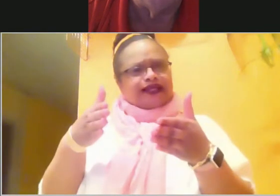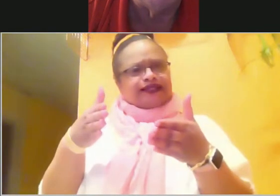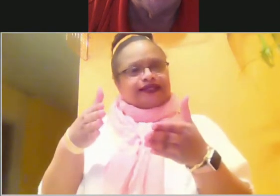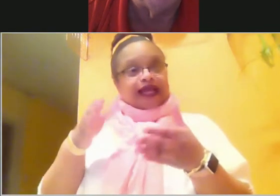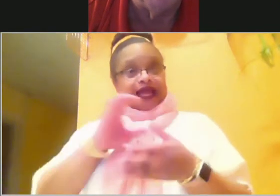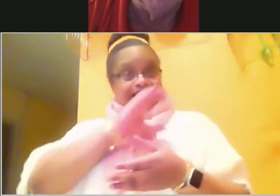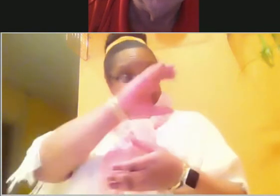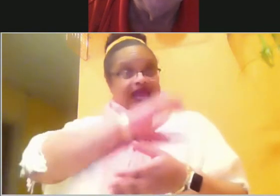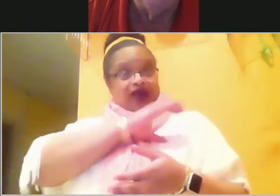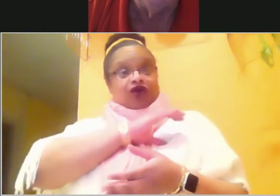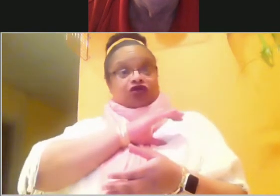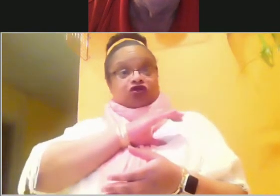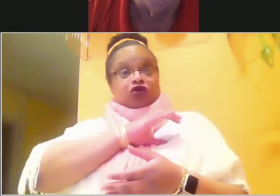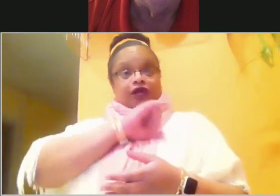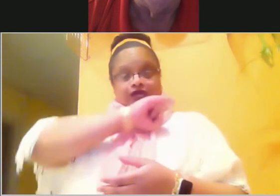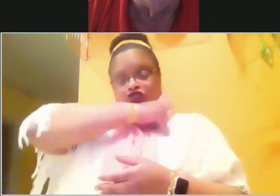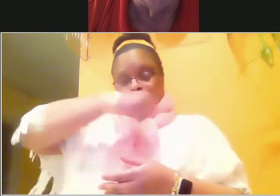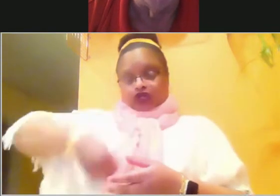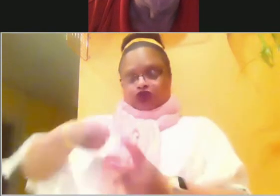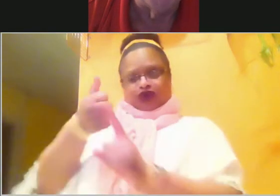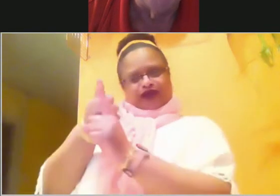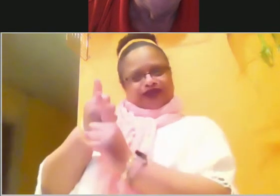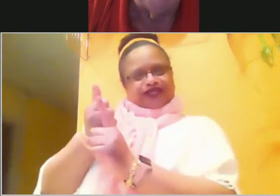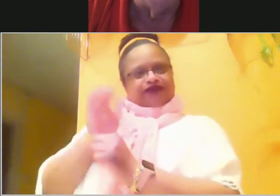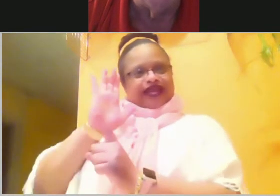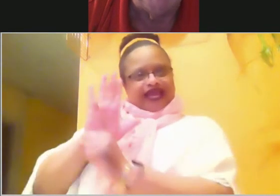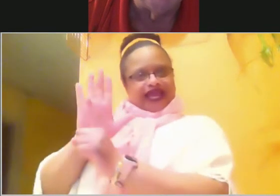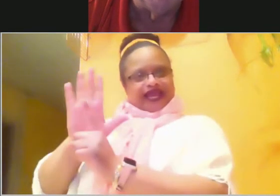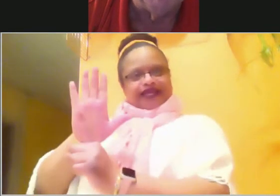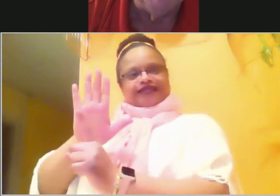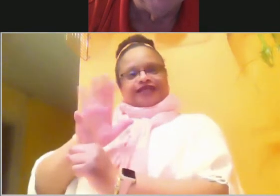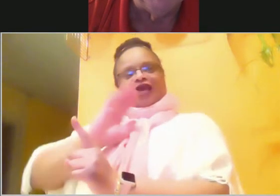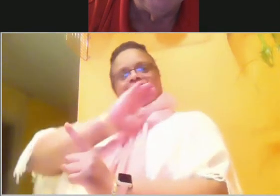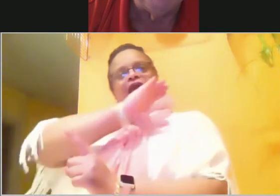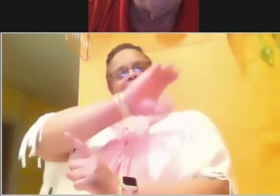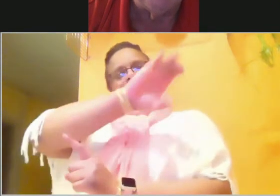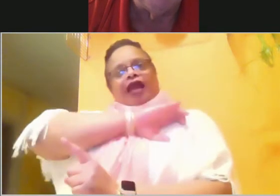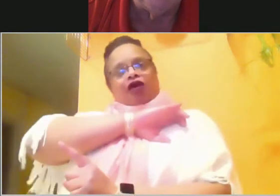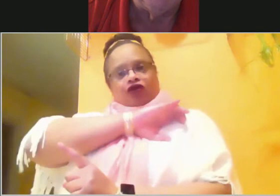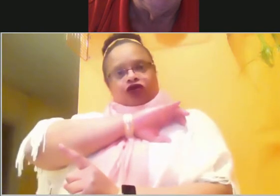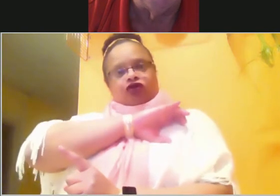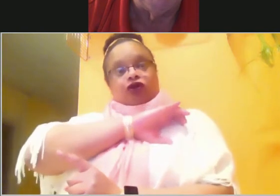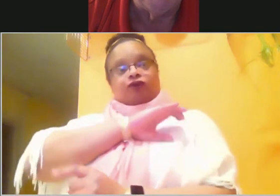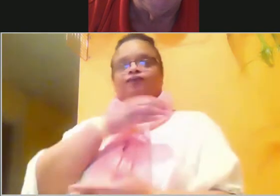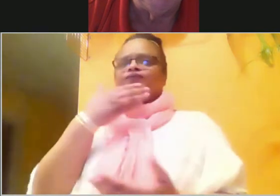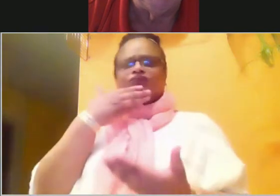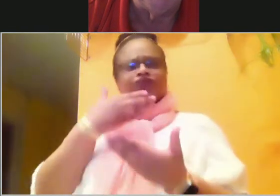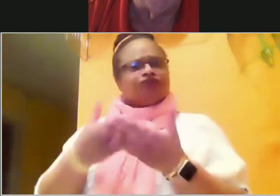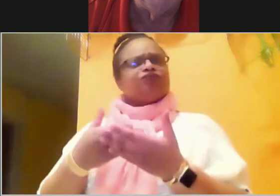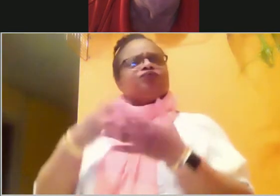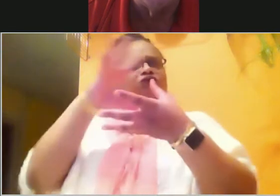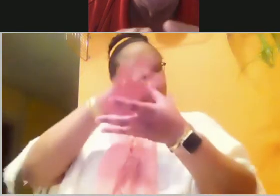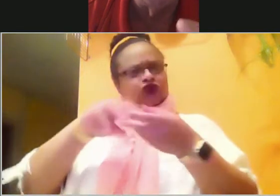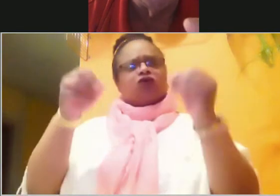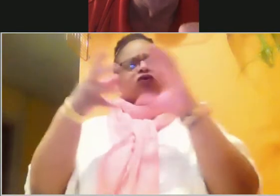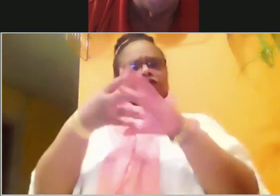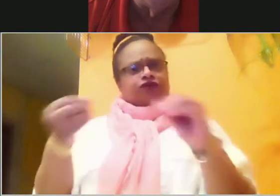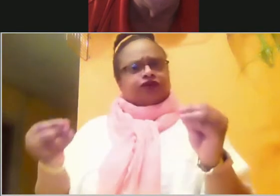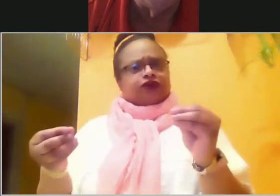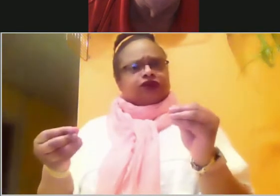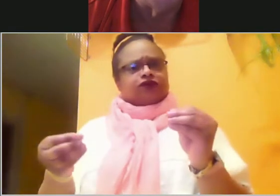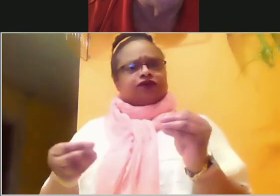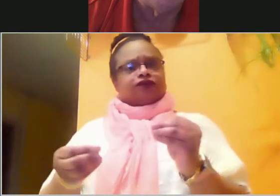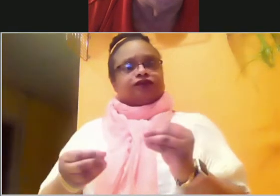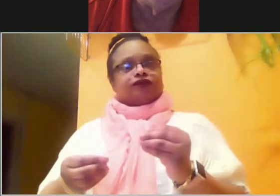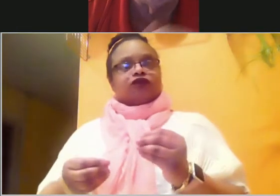himself, Joshua. Uh, it's a great storyline. Uh, and it's really, uh, what he's done